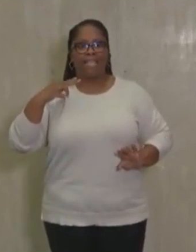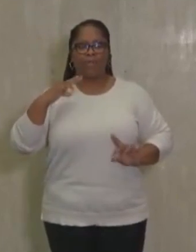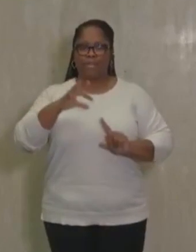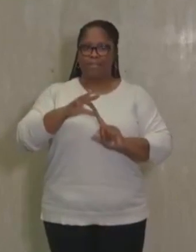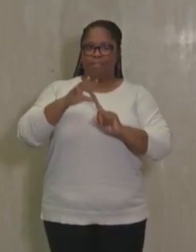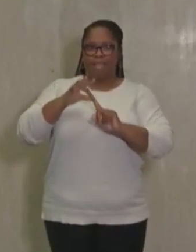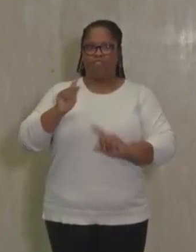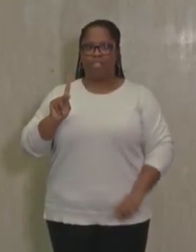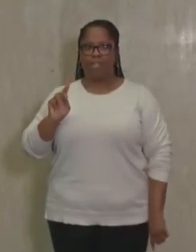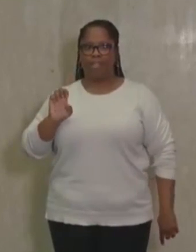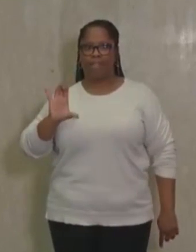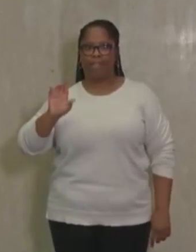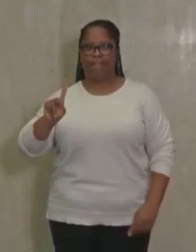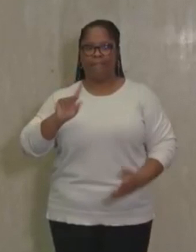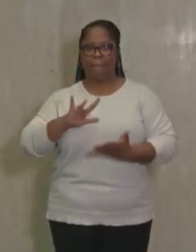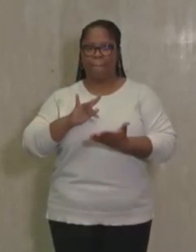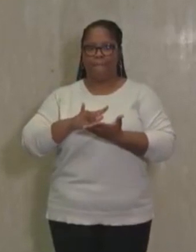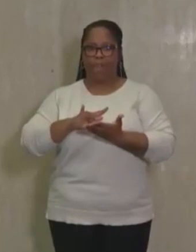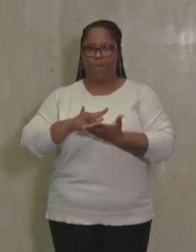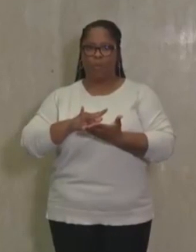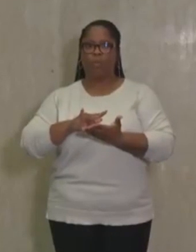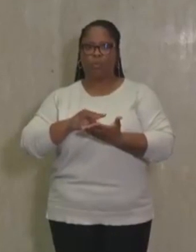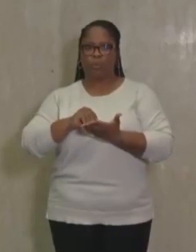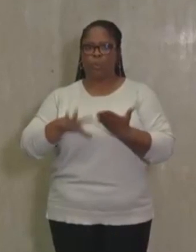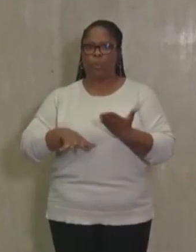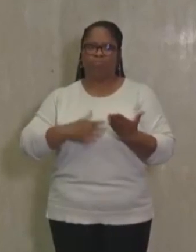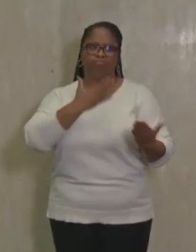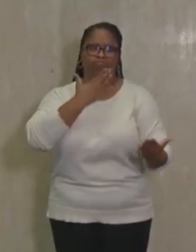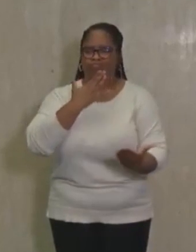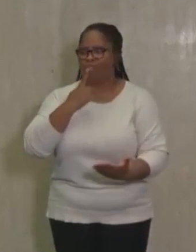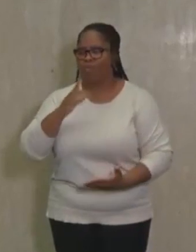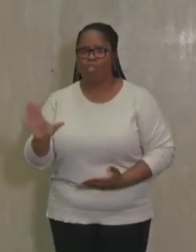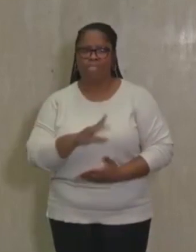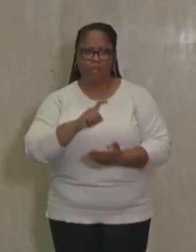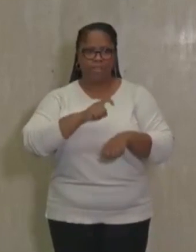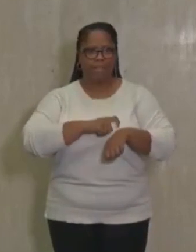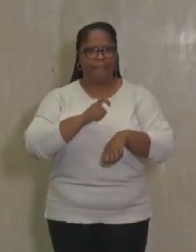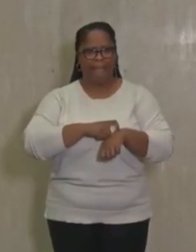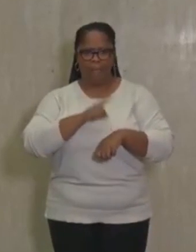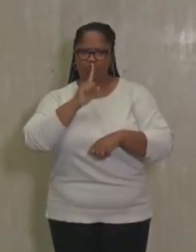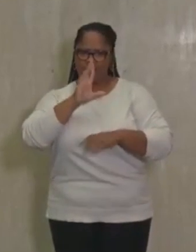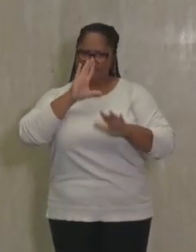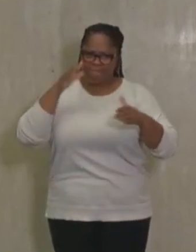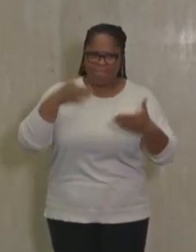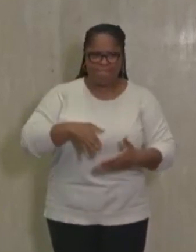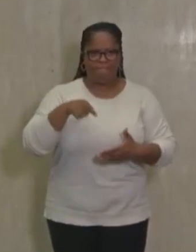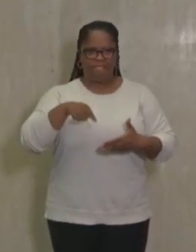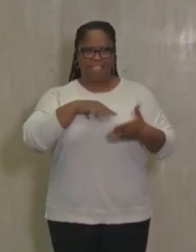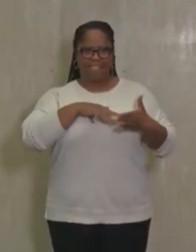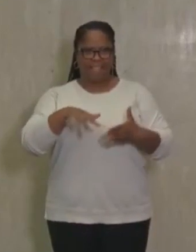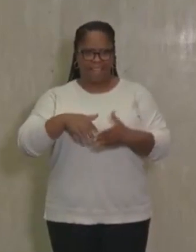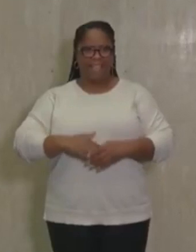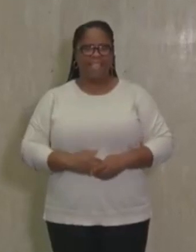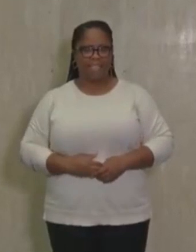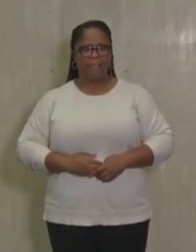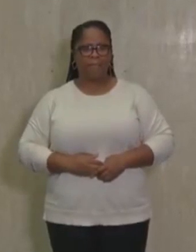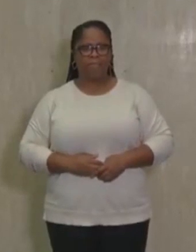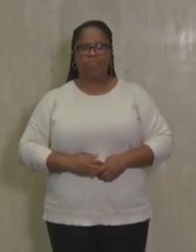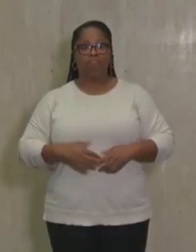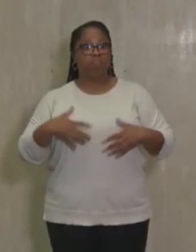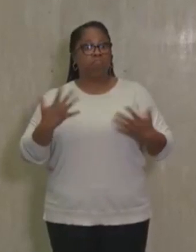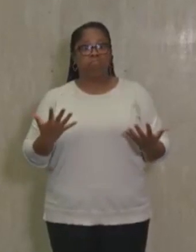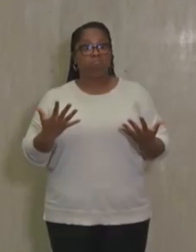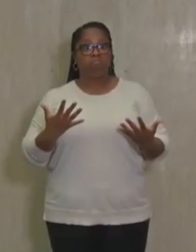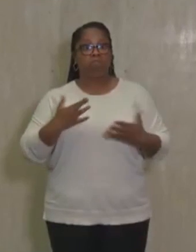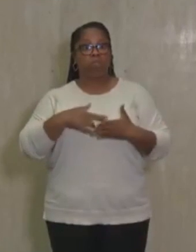medical students, and I want to thank them for their time that they devoted to the study. So now, what did we